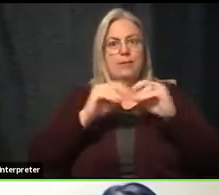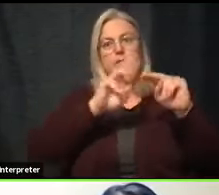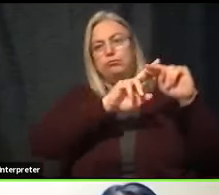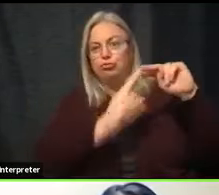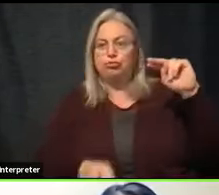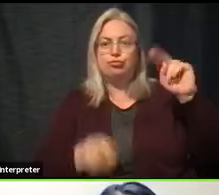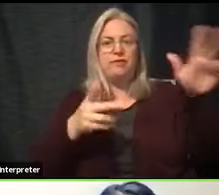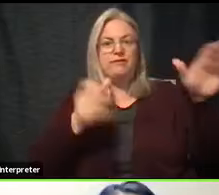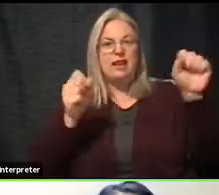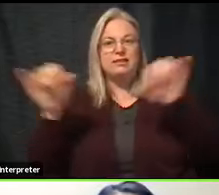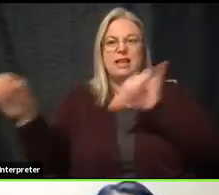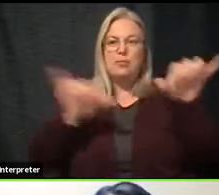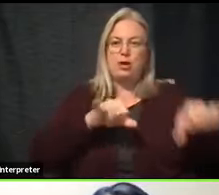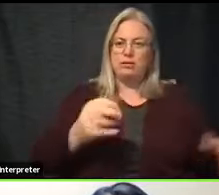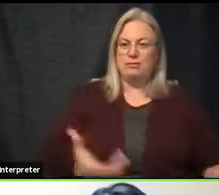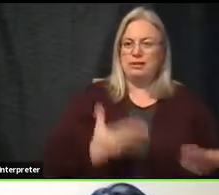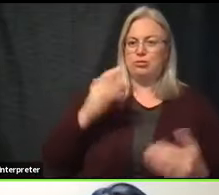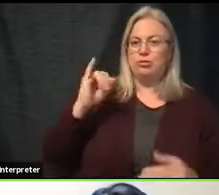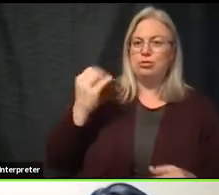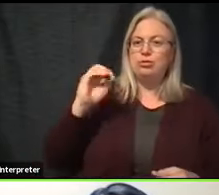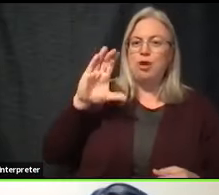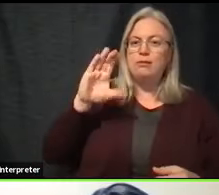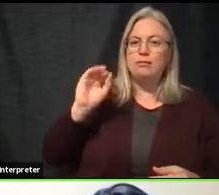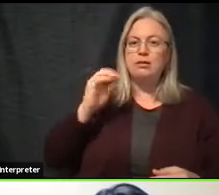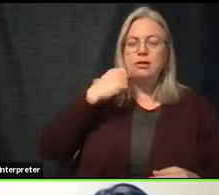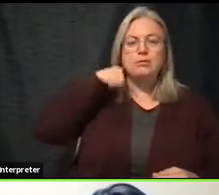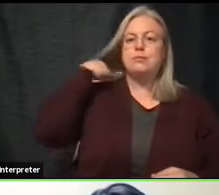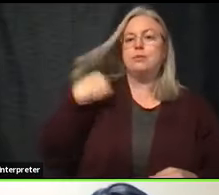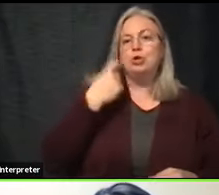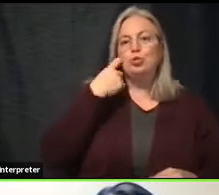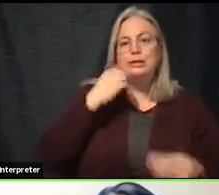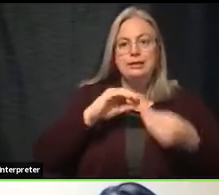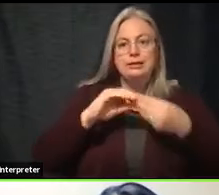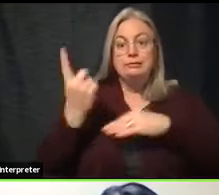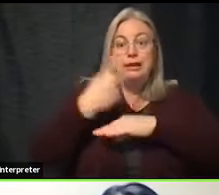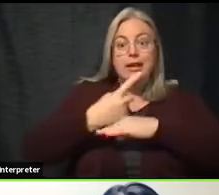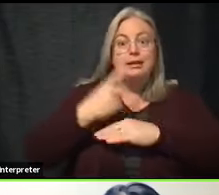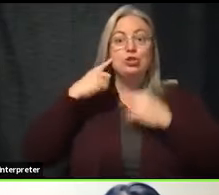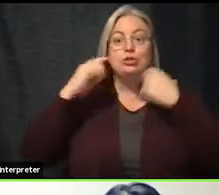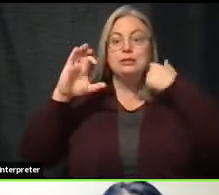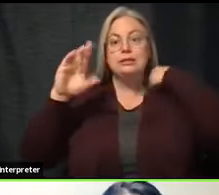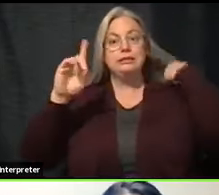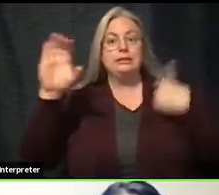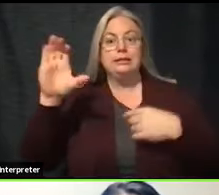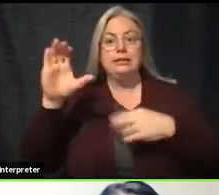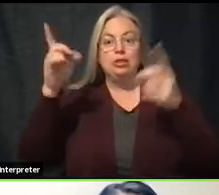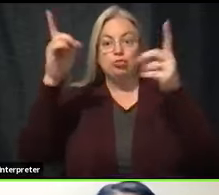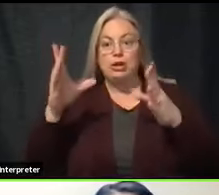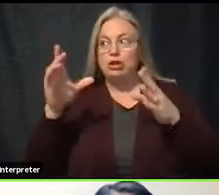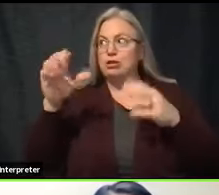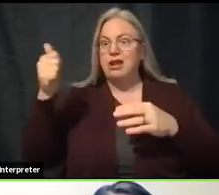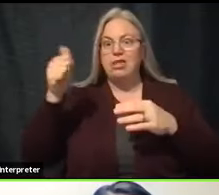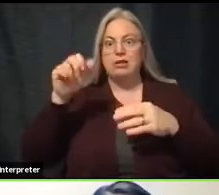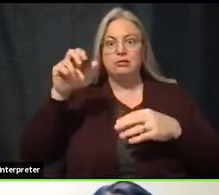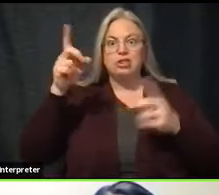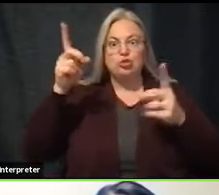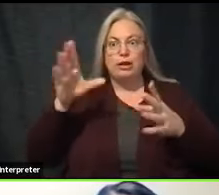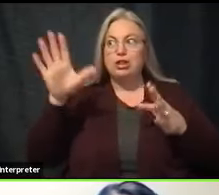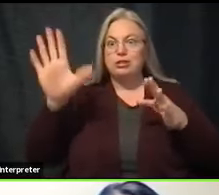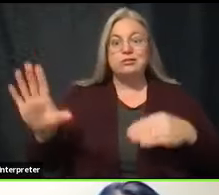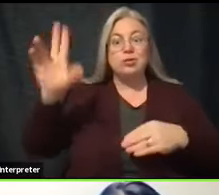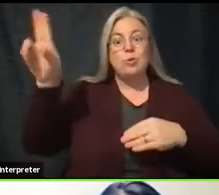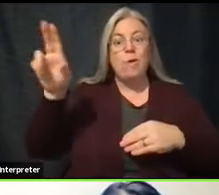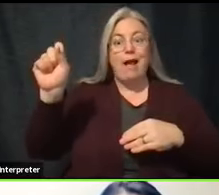same way we did in Johnson County. But even in recent days, you've heard the CDC director and other directors from throughout the country starting to